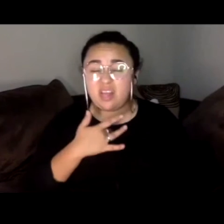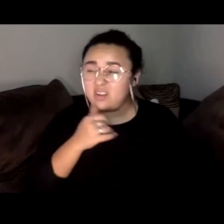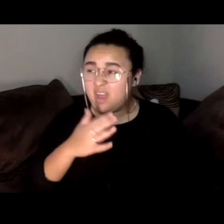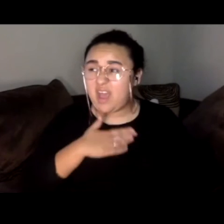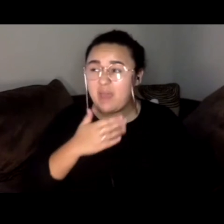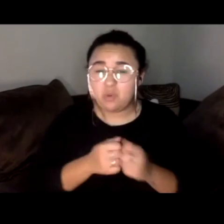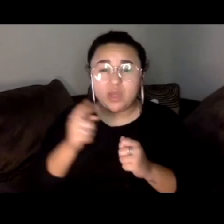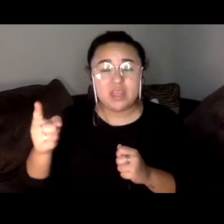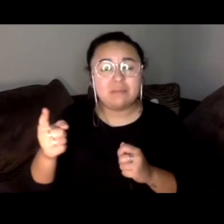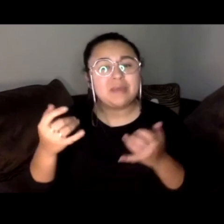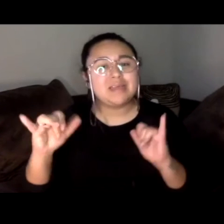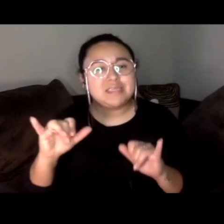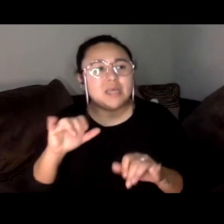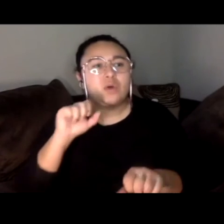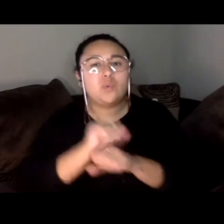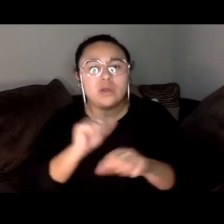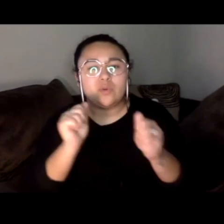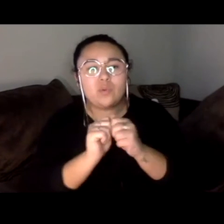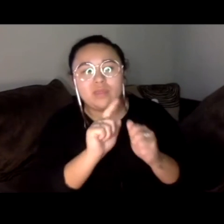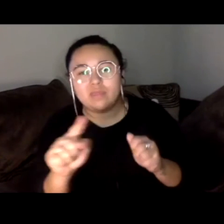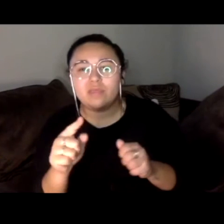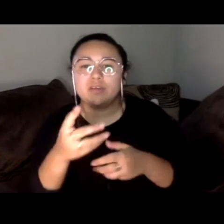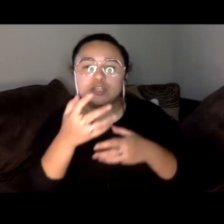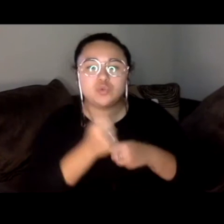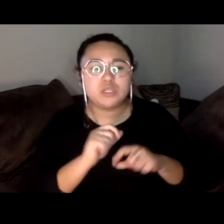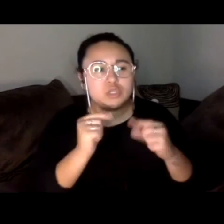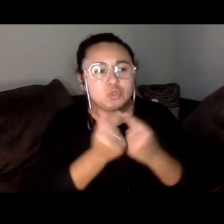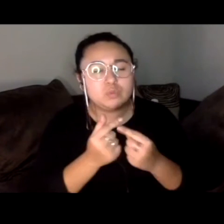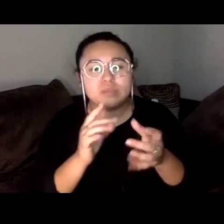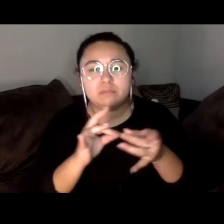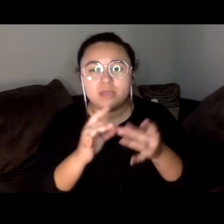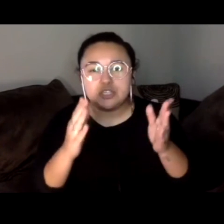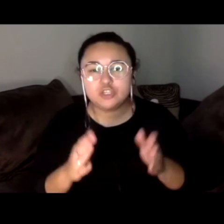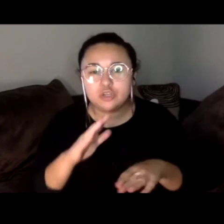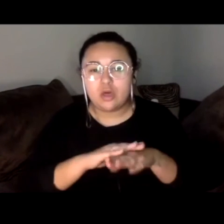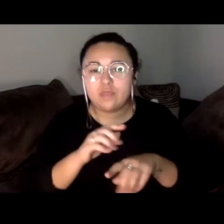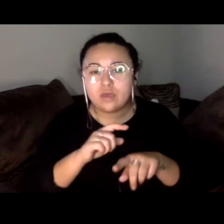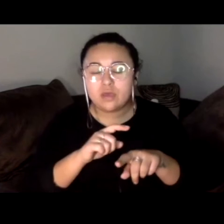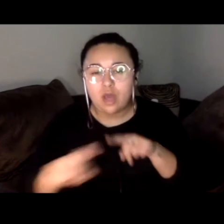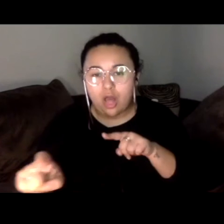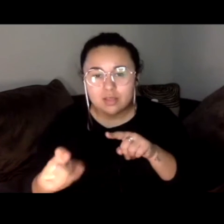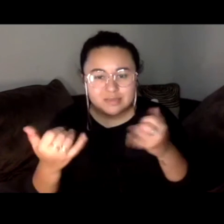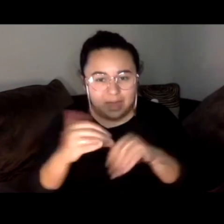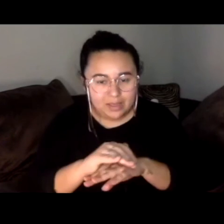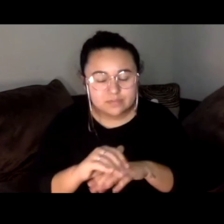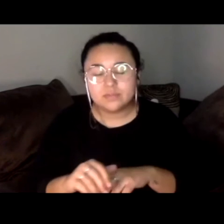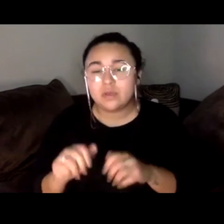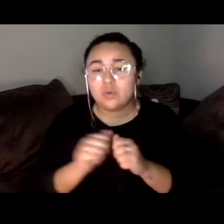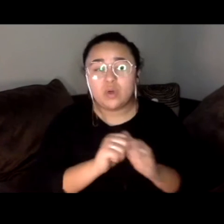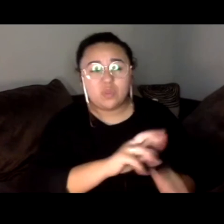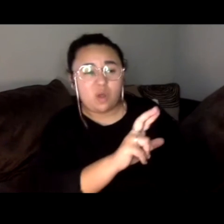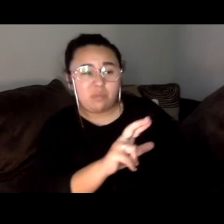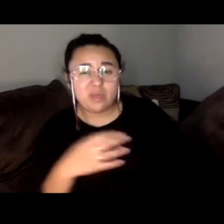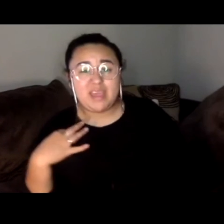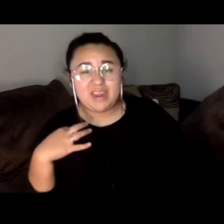with the trusted groups and the trusted messengers here on this call. With the Republican candidates, we know that they're going to be talking to